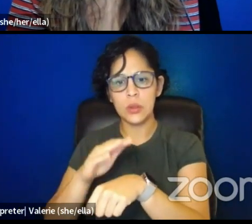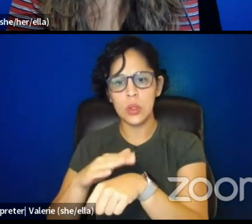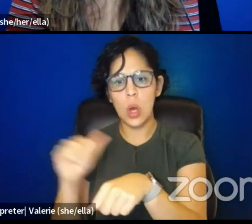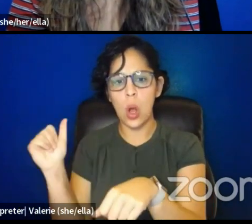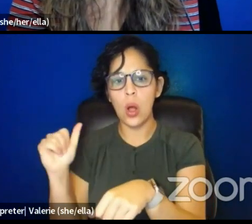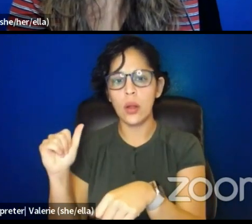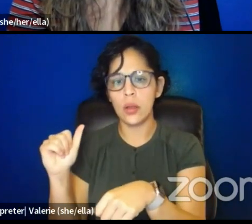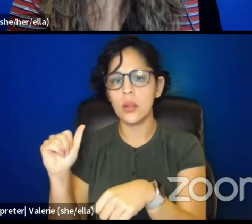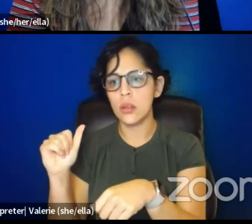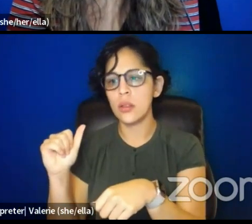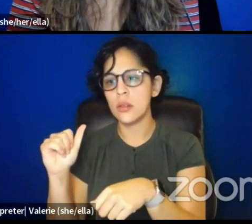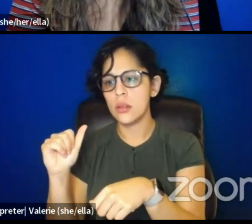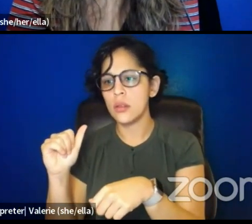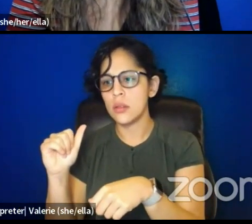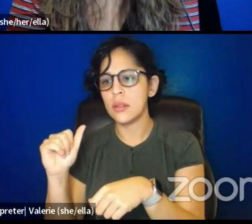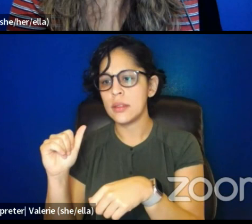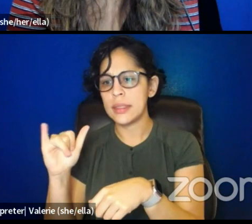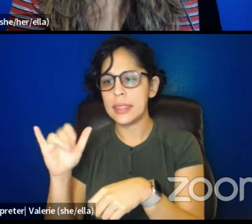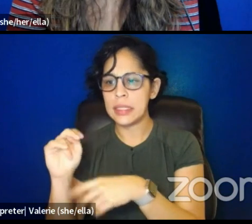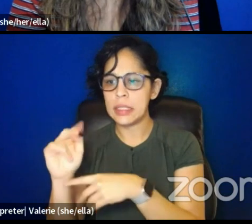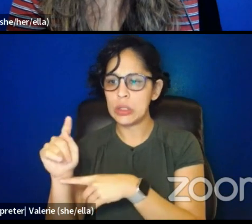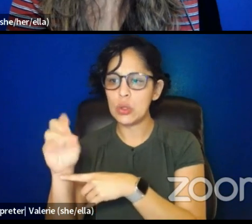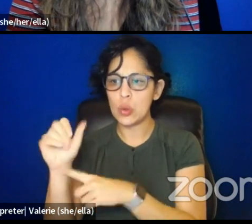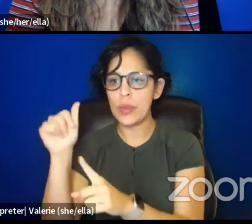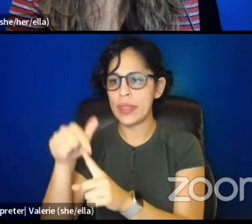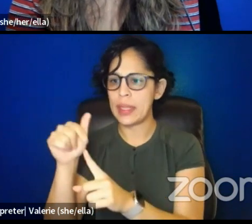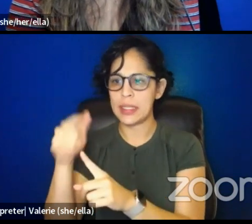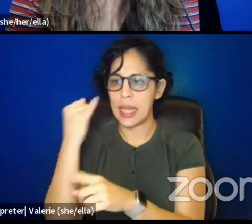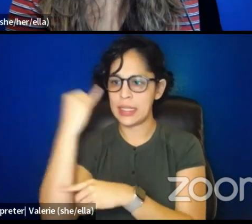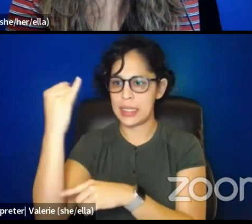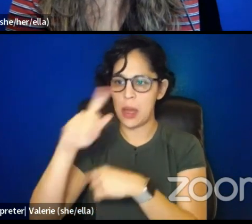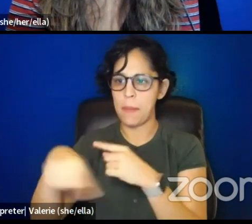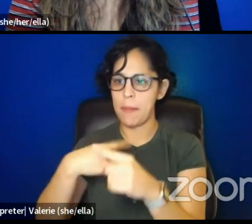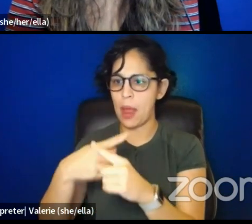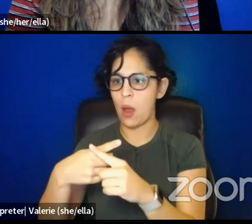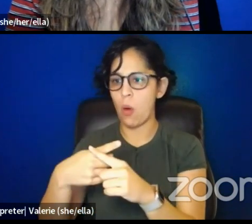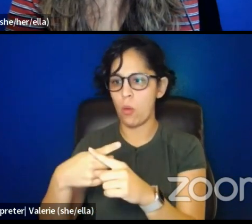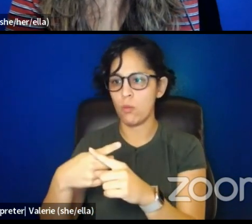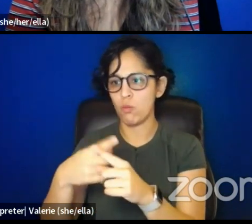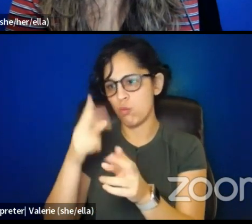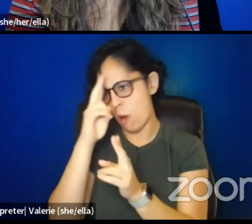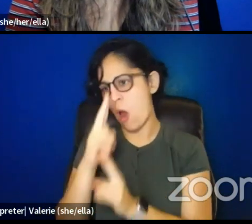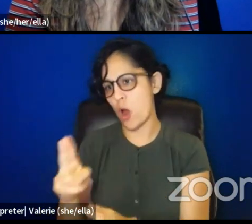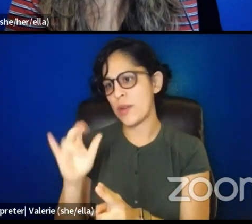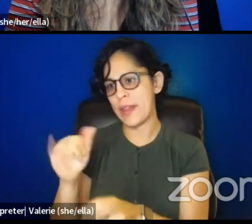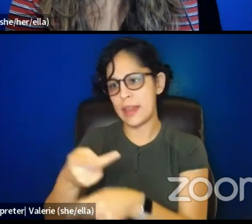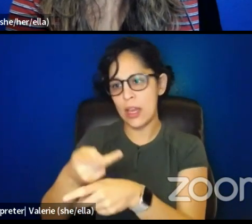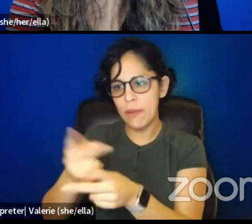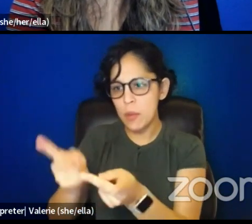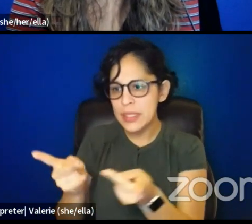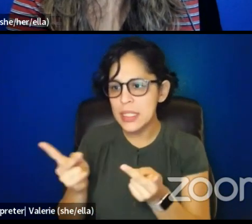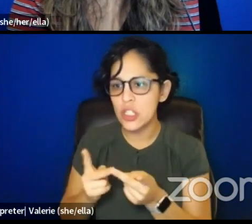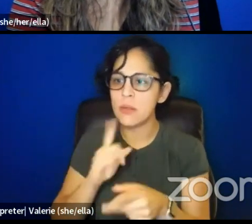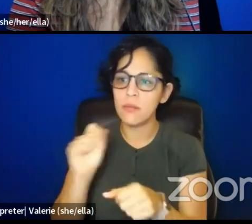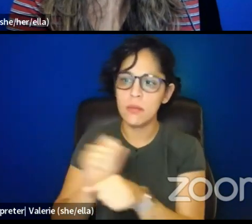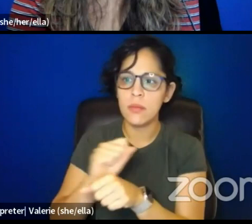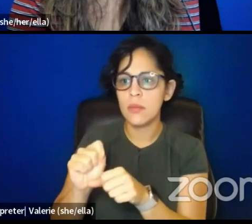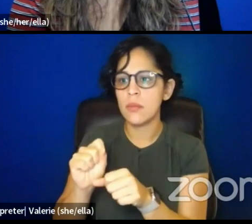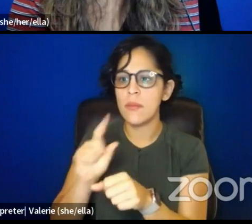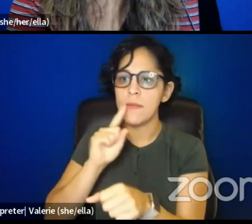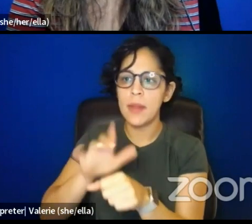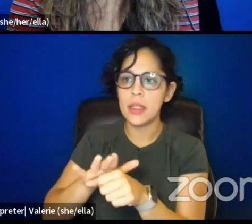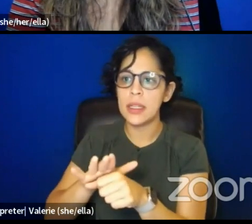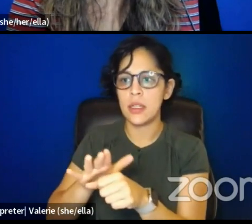that is the message. That is the message of the summit. we said at the opening session, and we've been saying for a while too